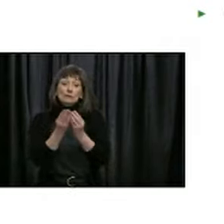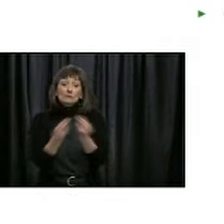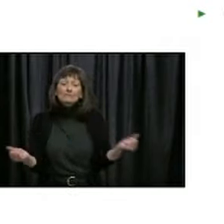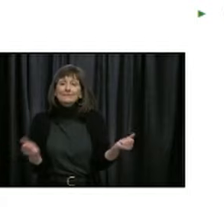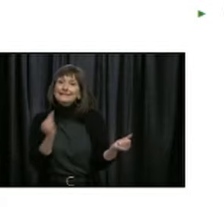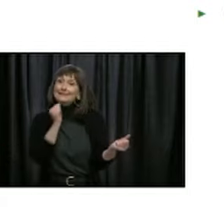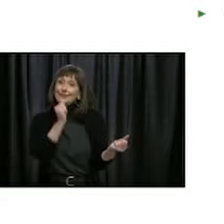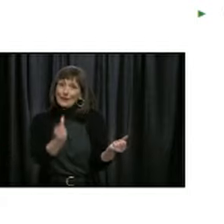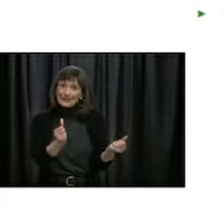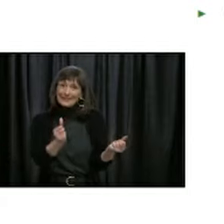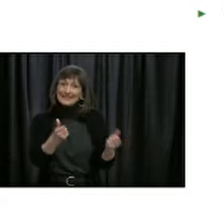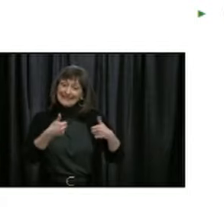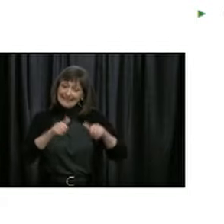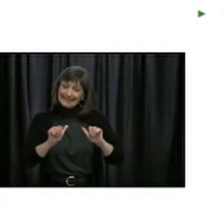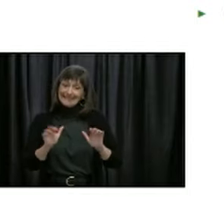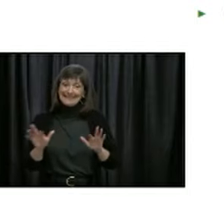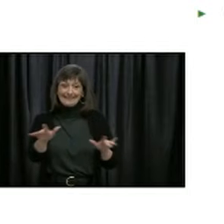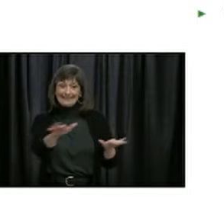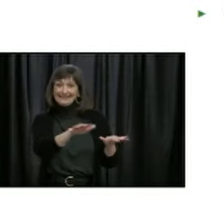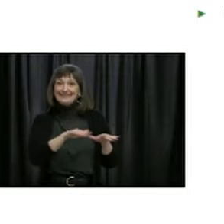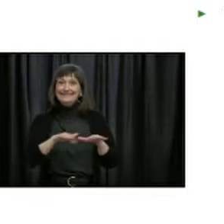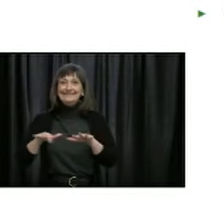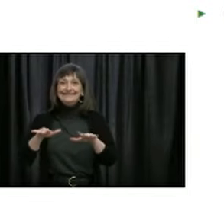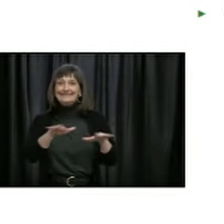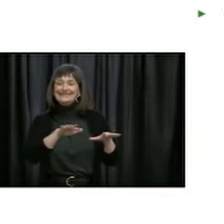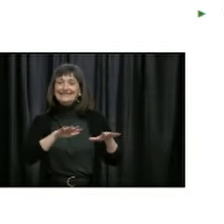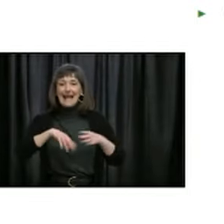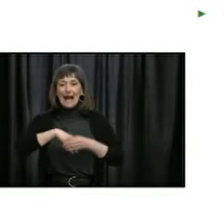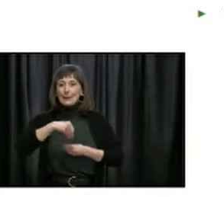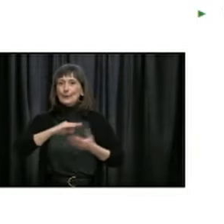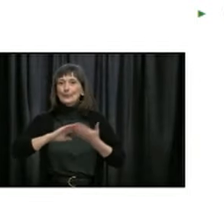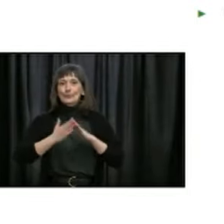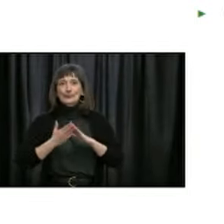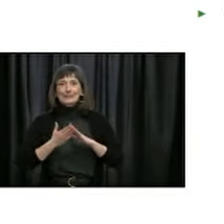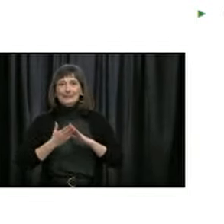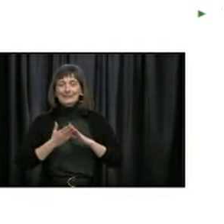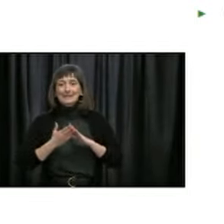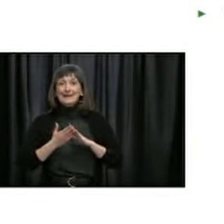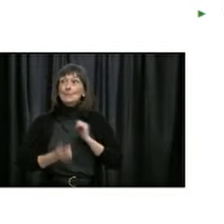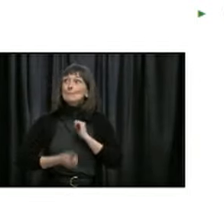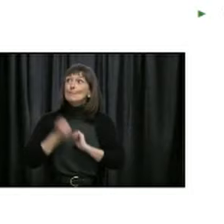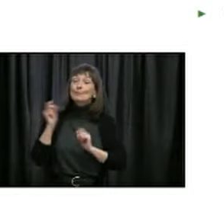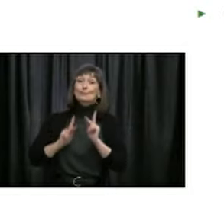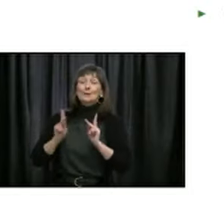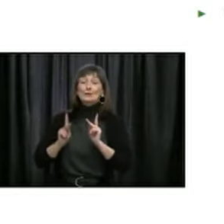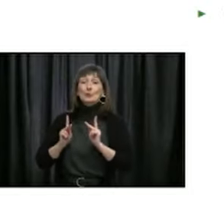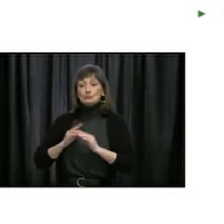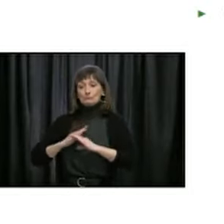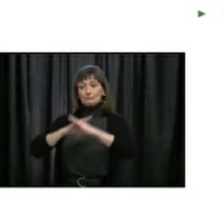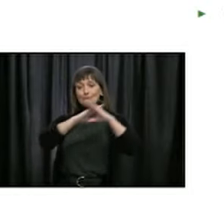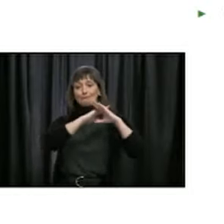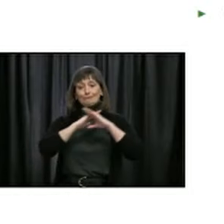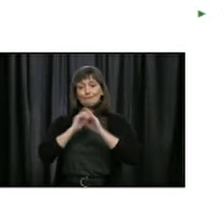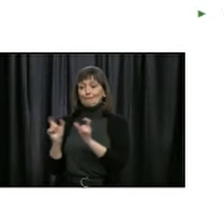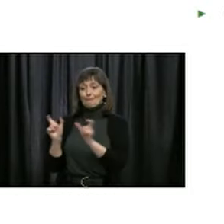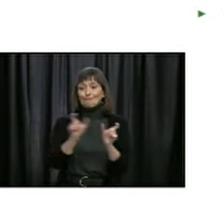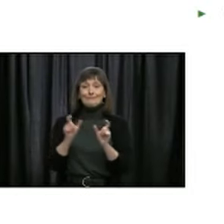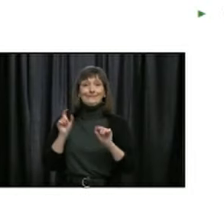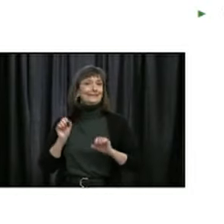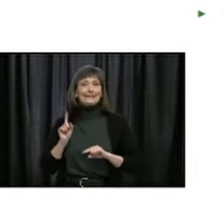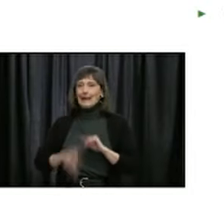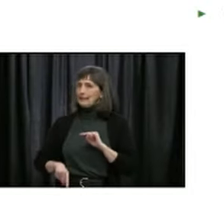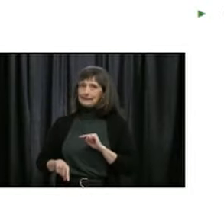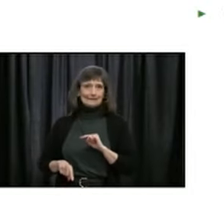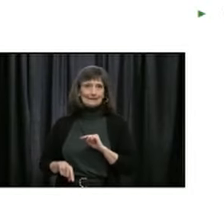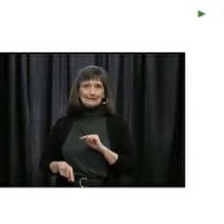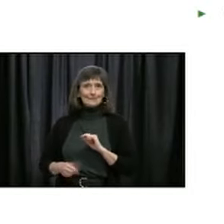of people worldwide, and certainly in our province, have no immunity to COVID-19. Therefore, a resurgence of the virus